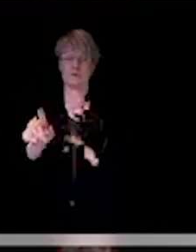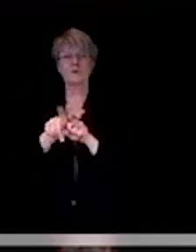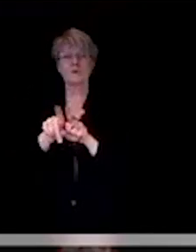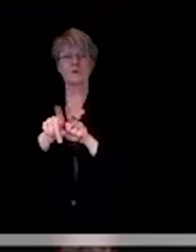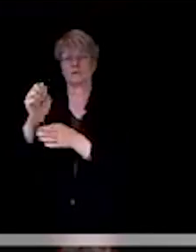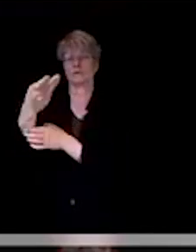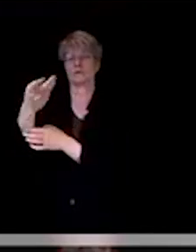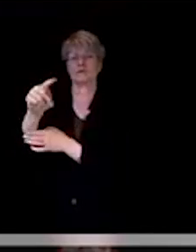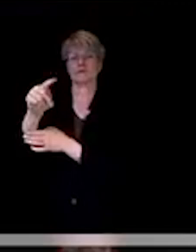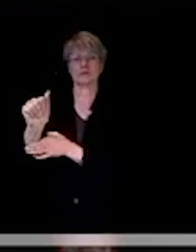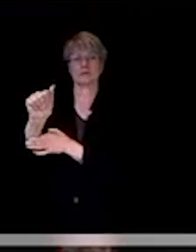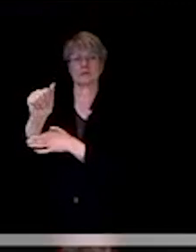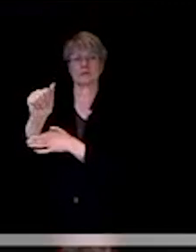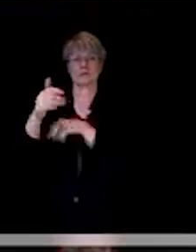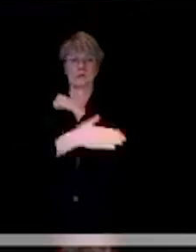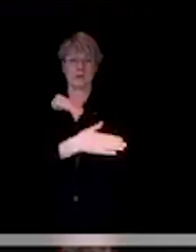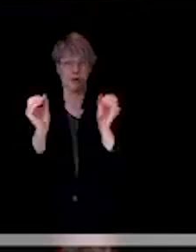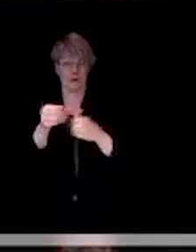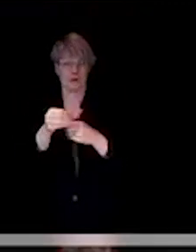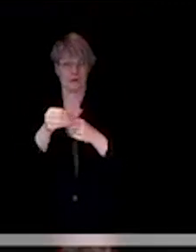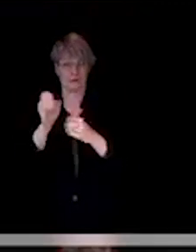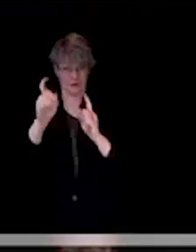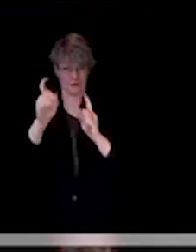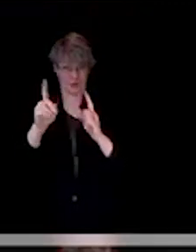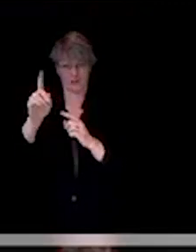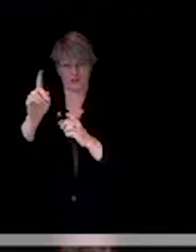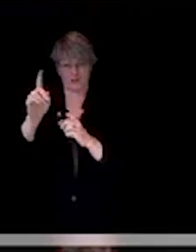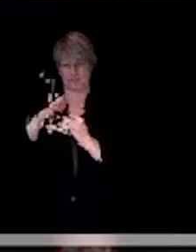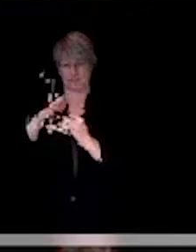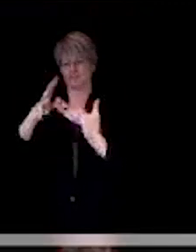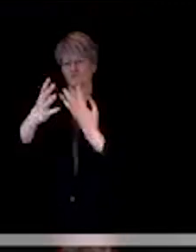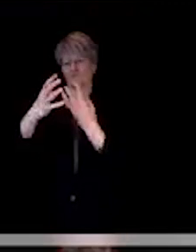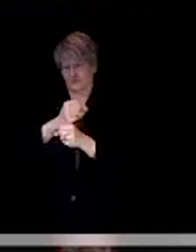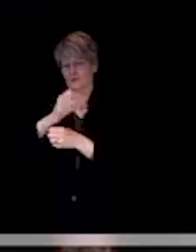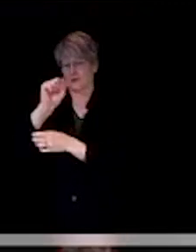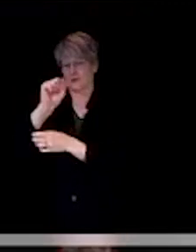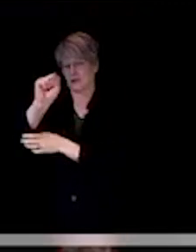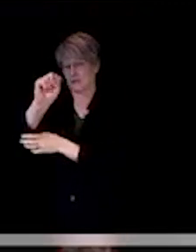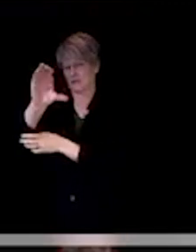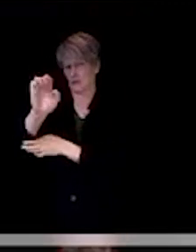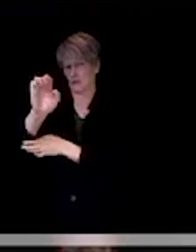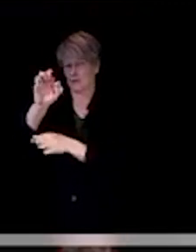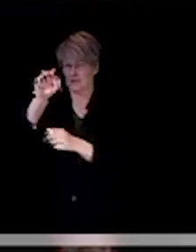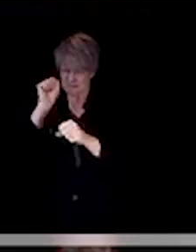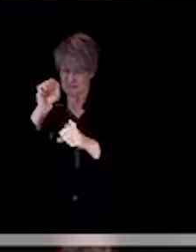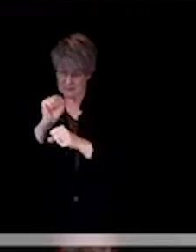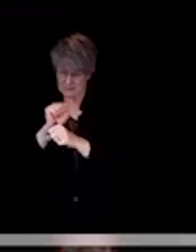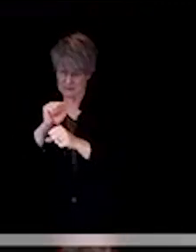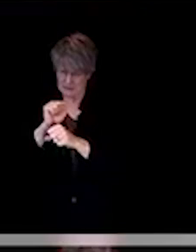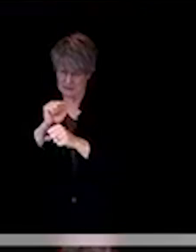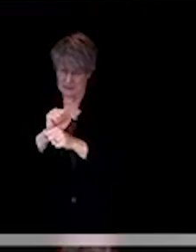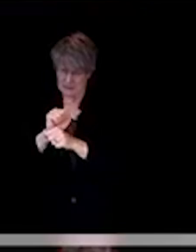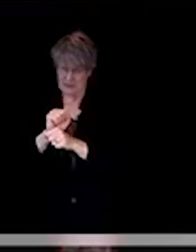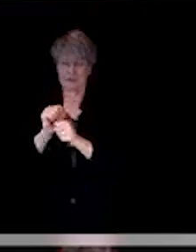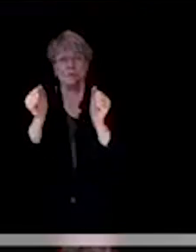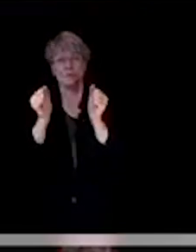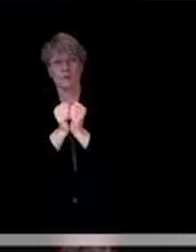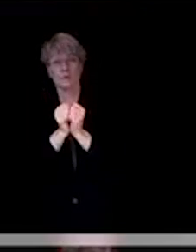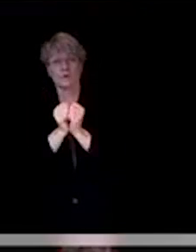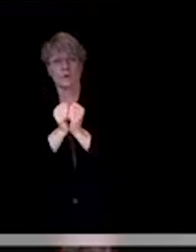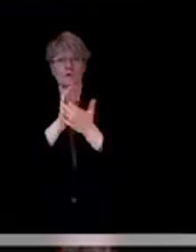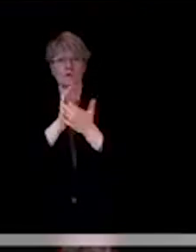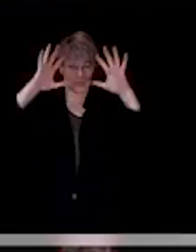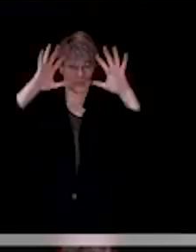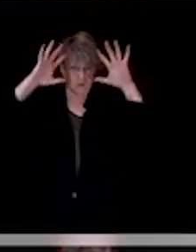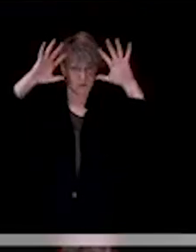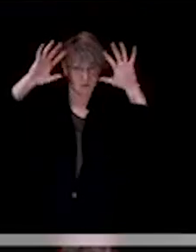diligently right now with the schools and superintendents to apply the California Department of